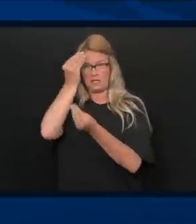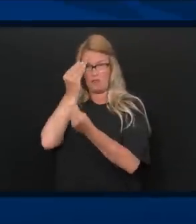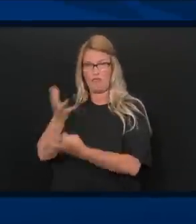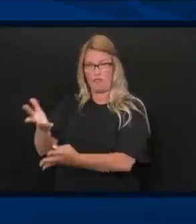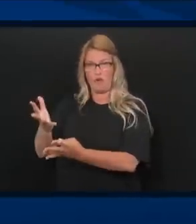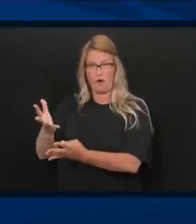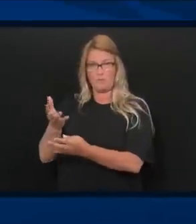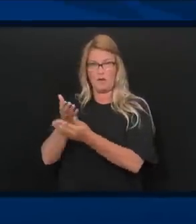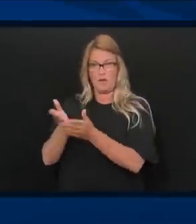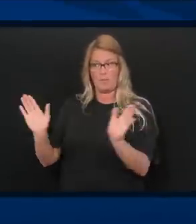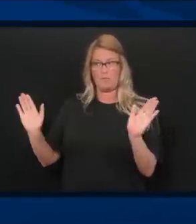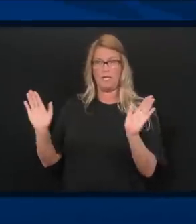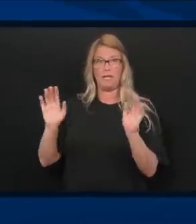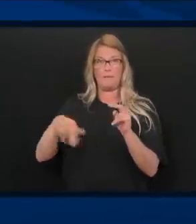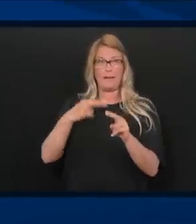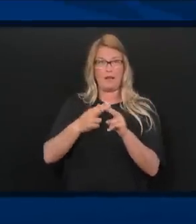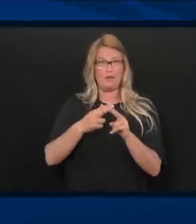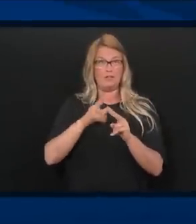public about the virus?